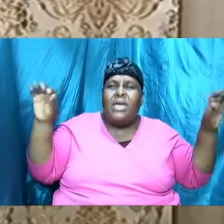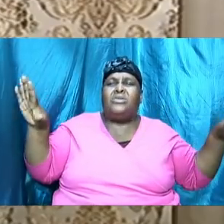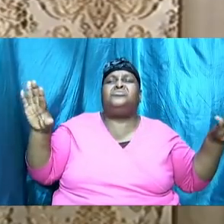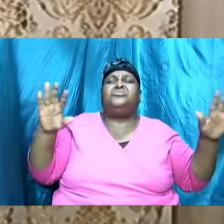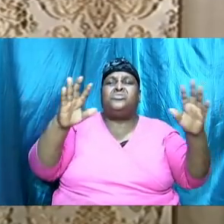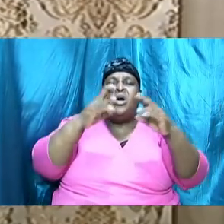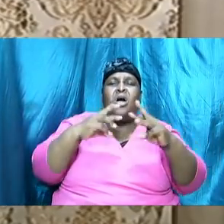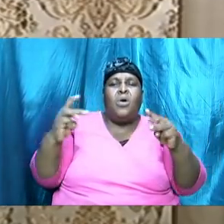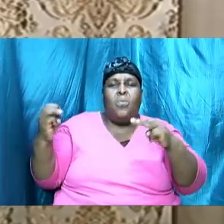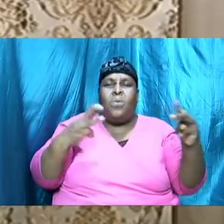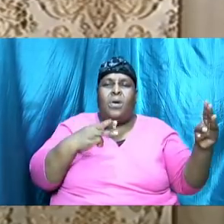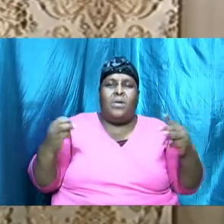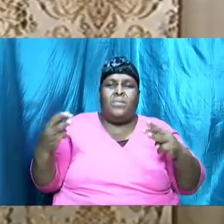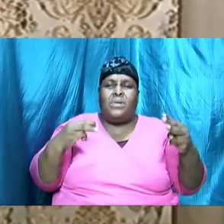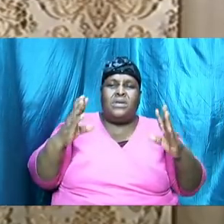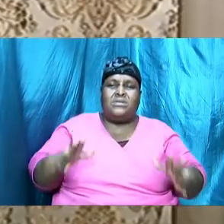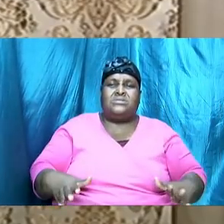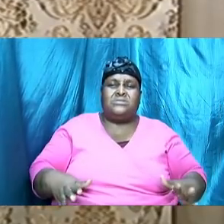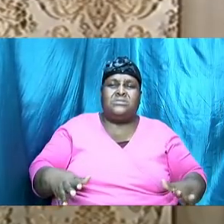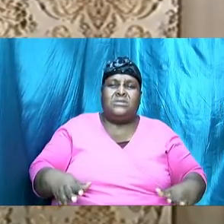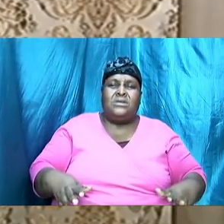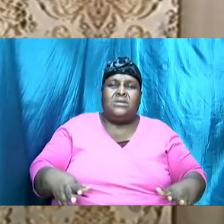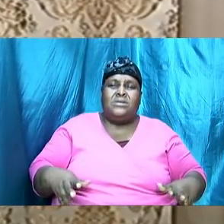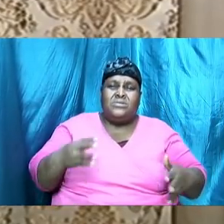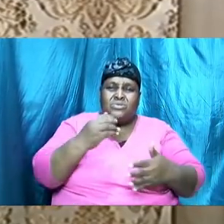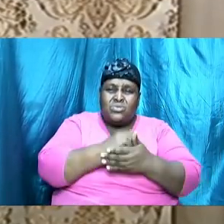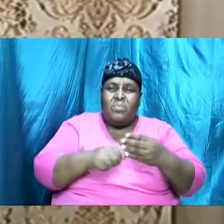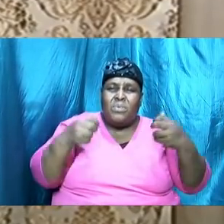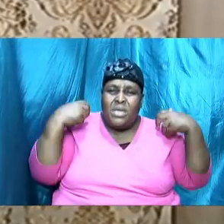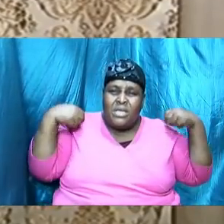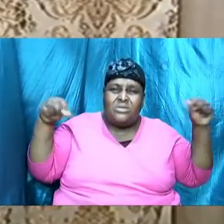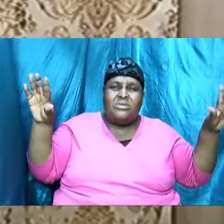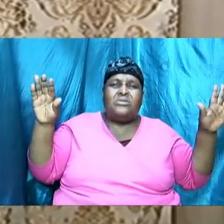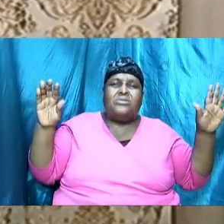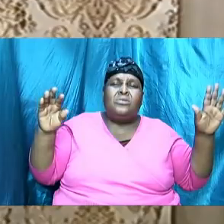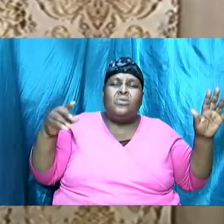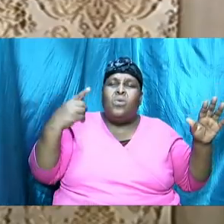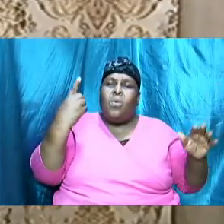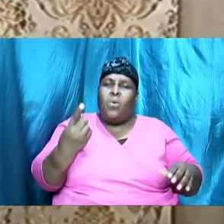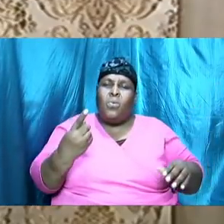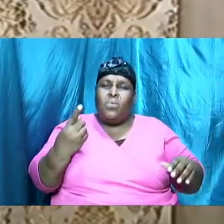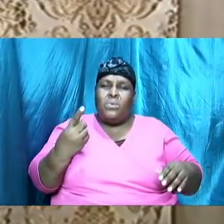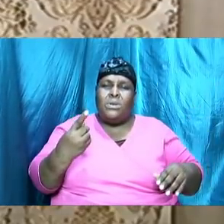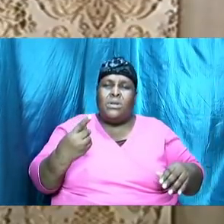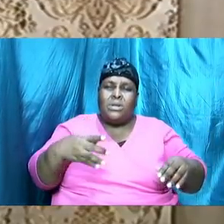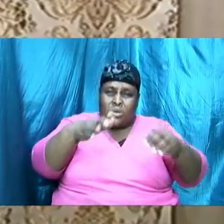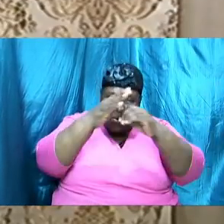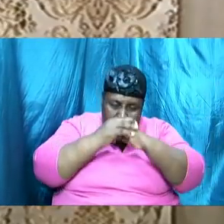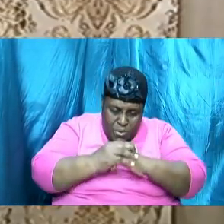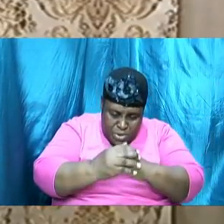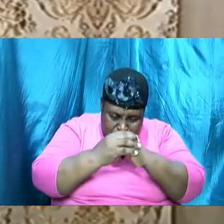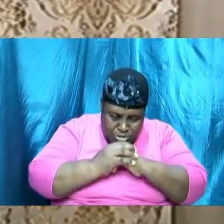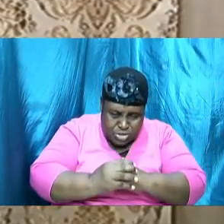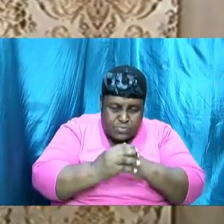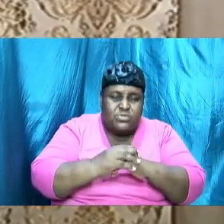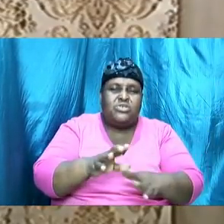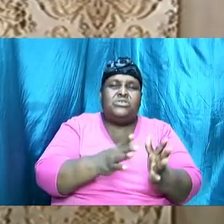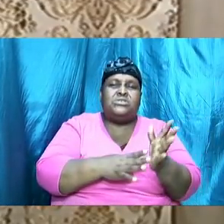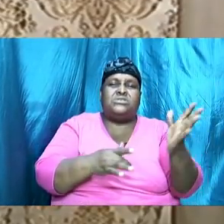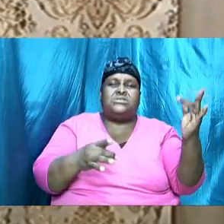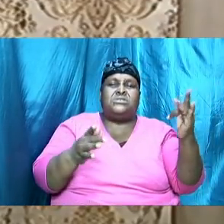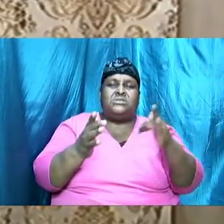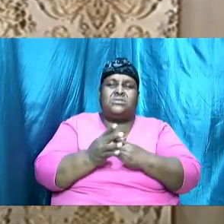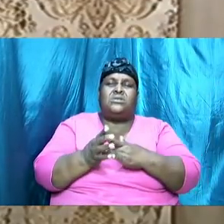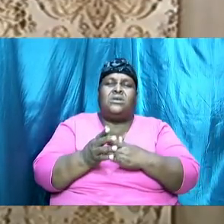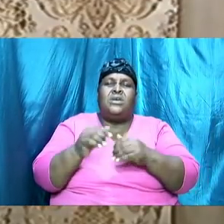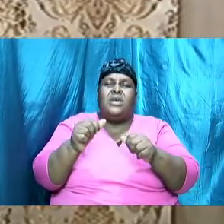seraphims they do nothing more than just bow before him and cry holy holy holy everyone works